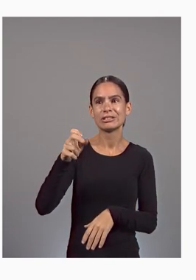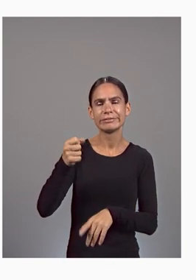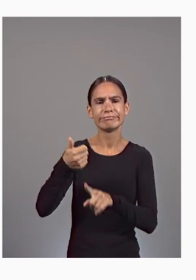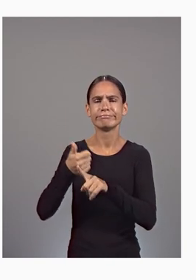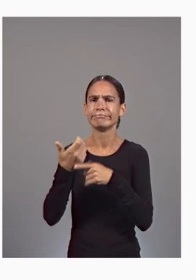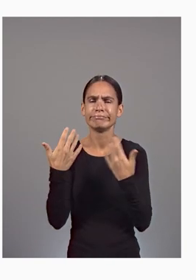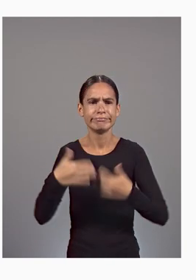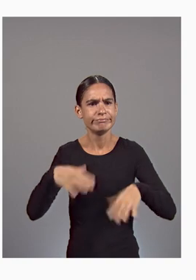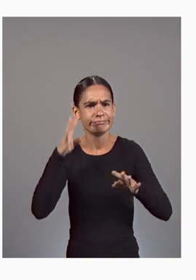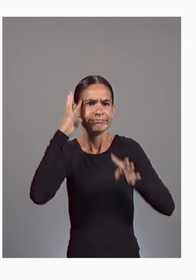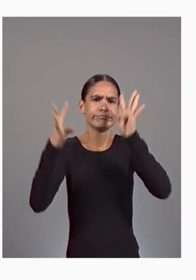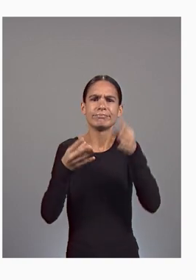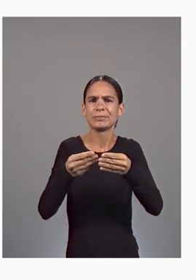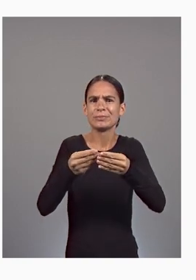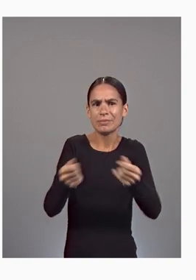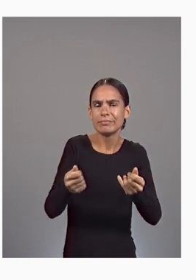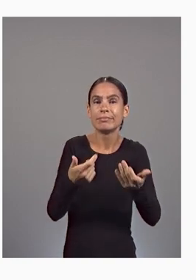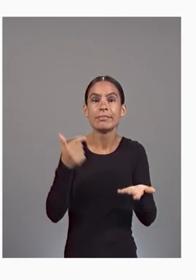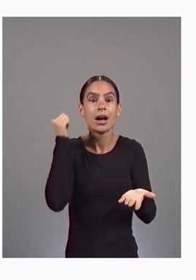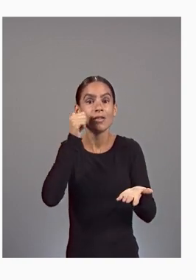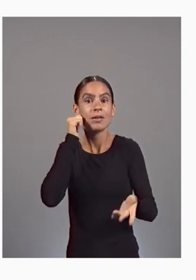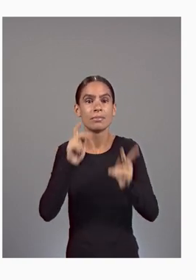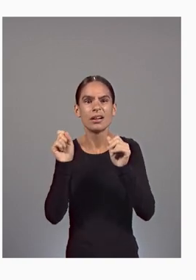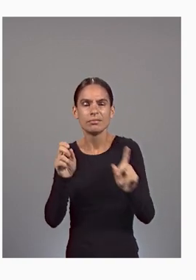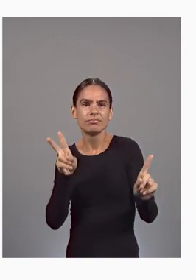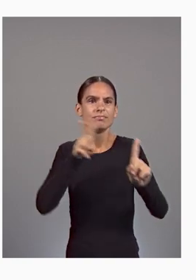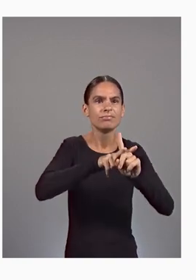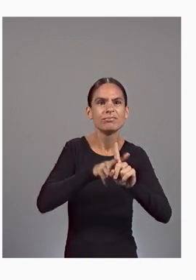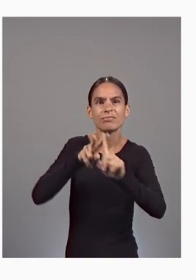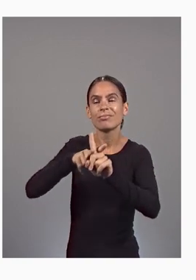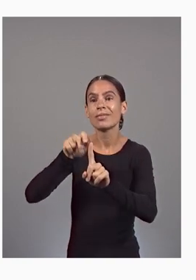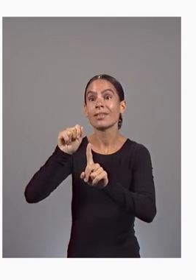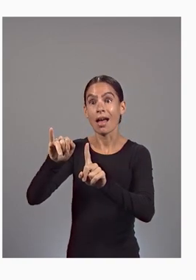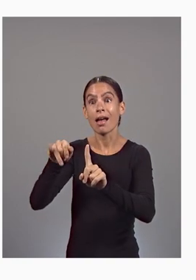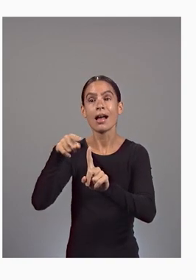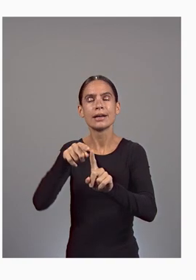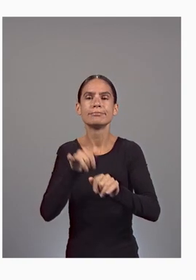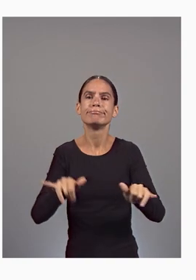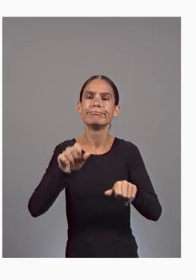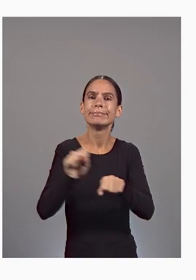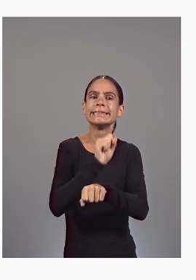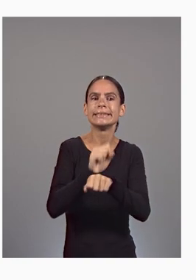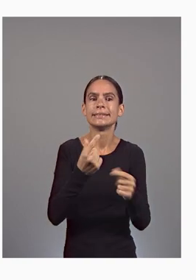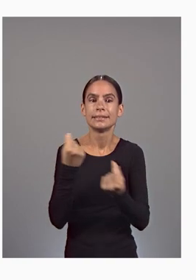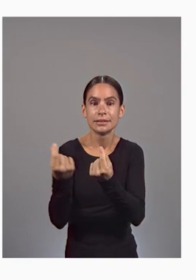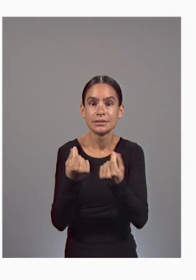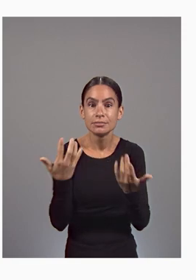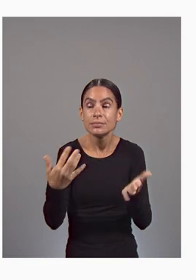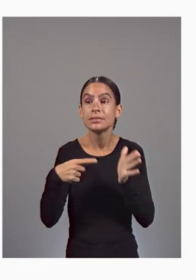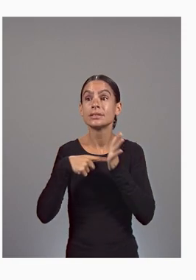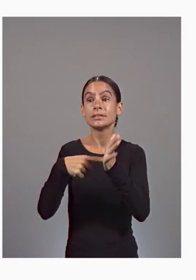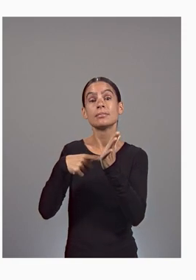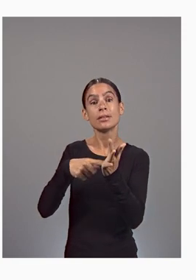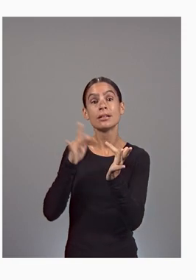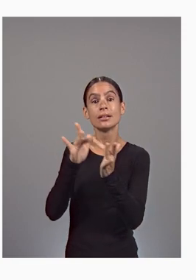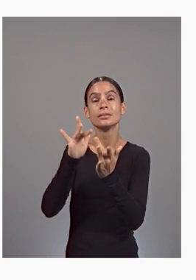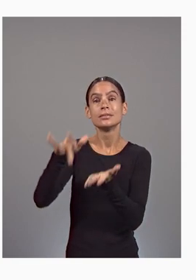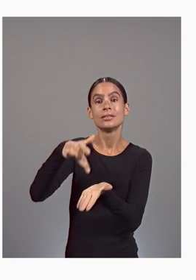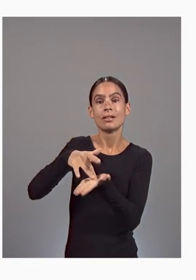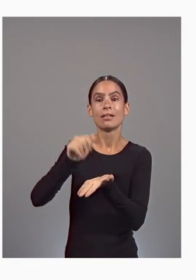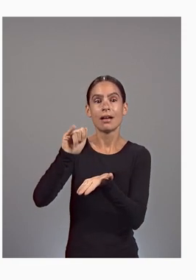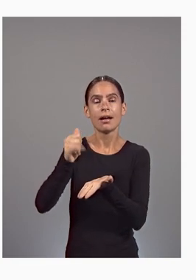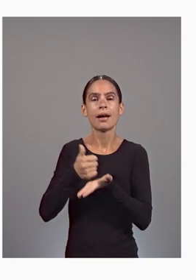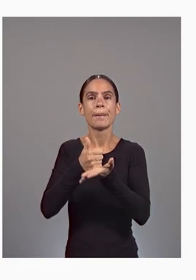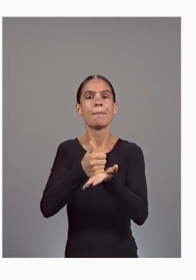apply AI to common business tasks. For example, Contact Center AI helps call center reps serve